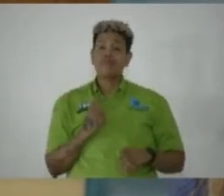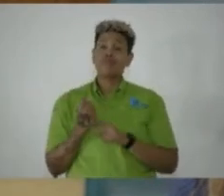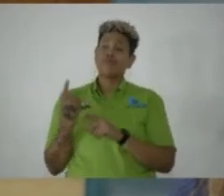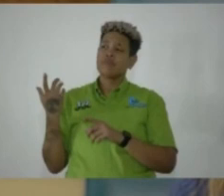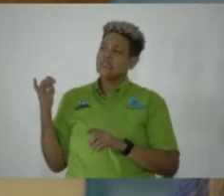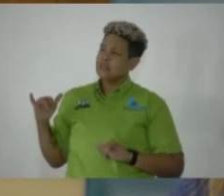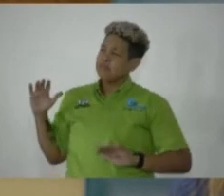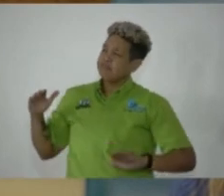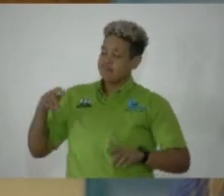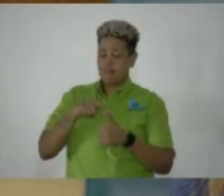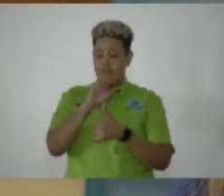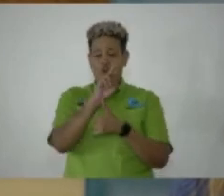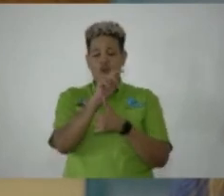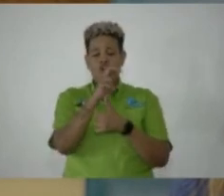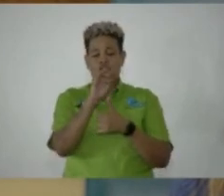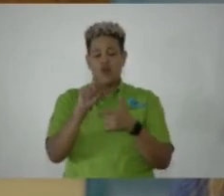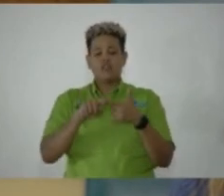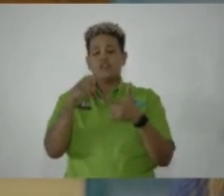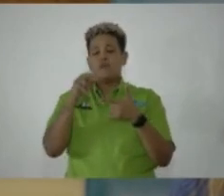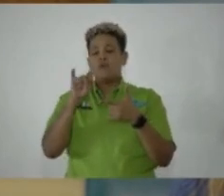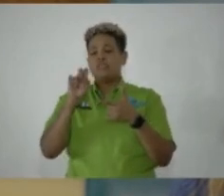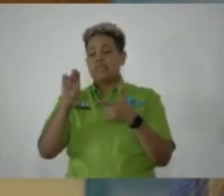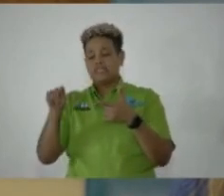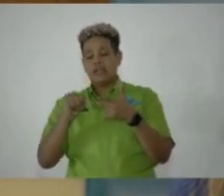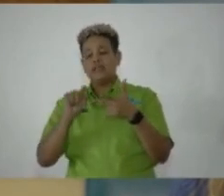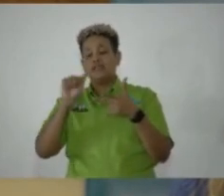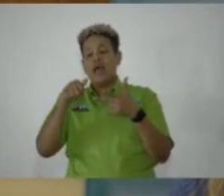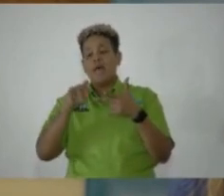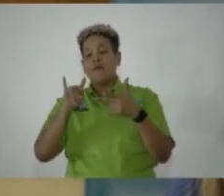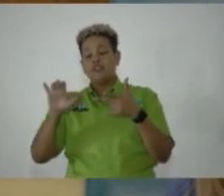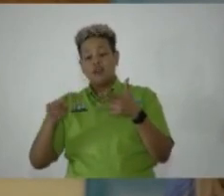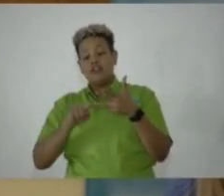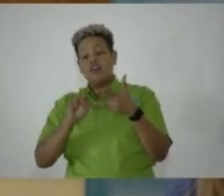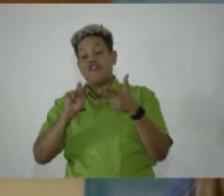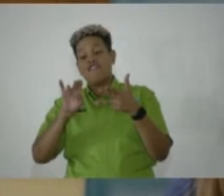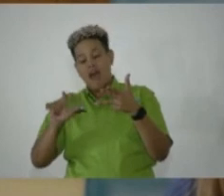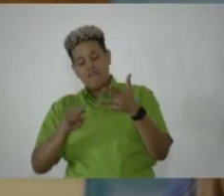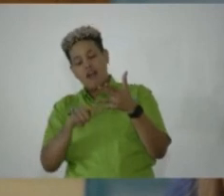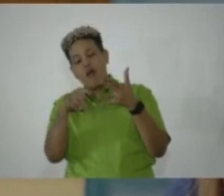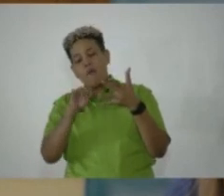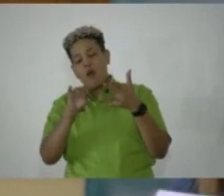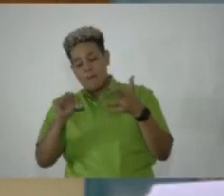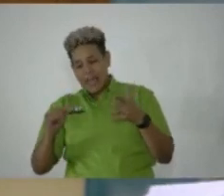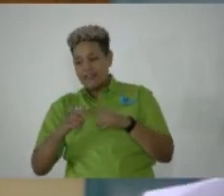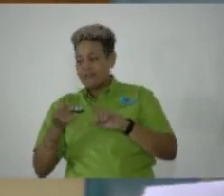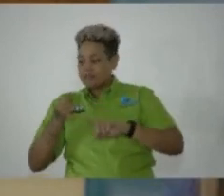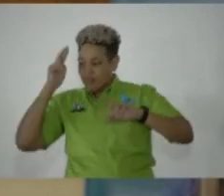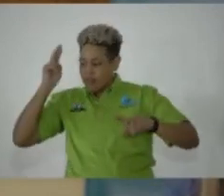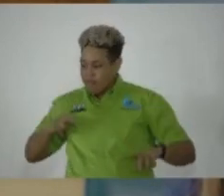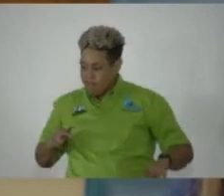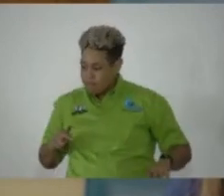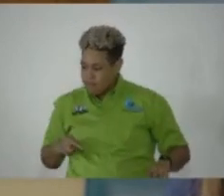Protestant, to Apostolic, to Revival and Pocomania to Rastafari. We must never...